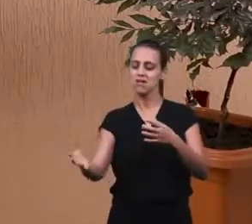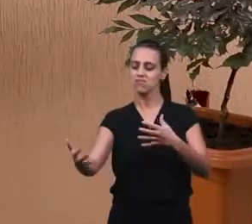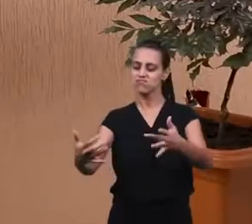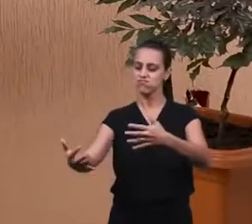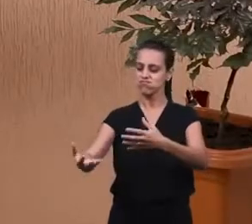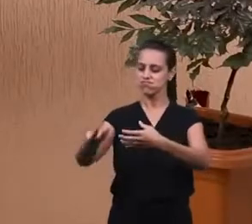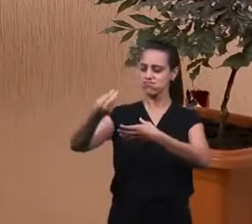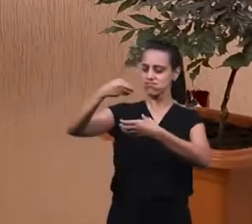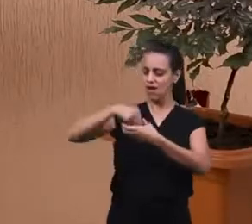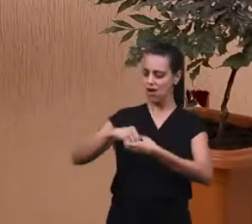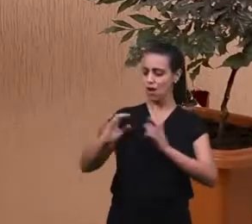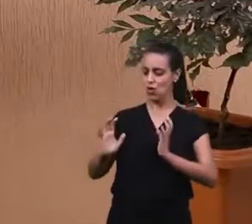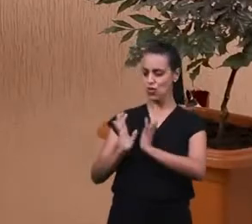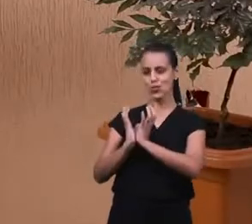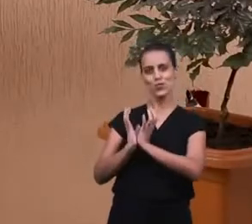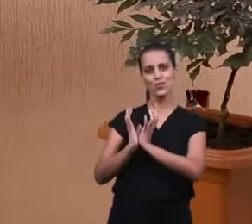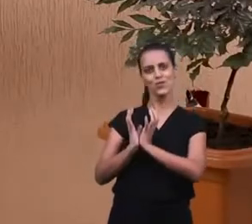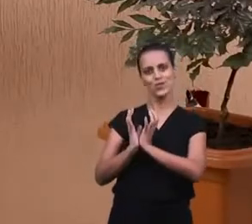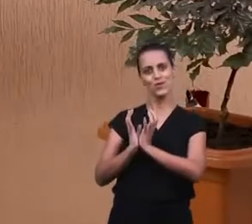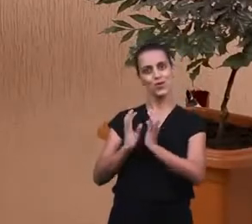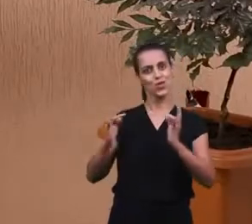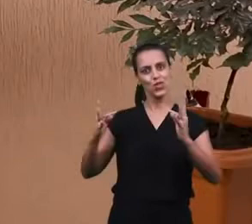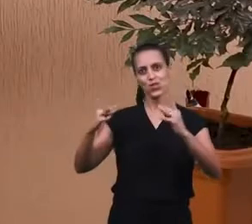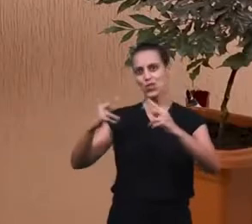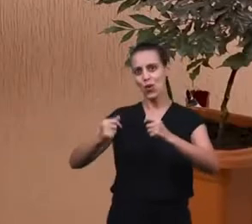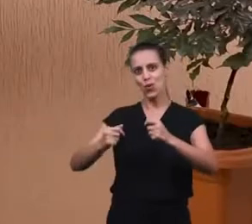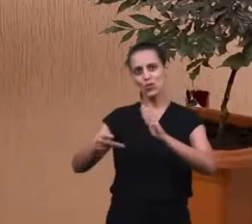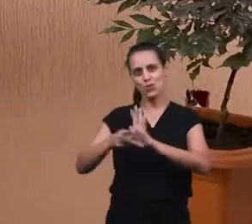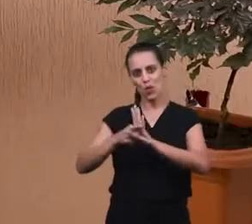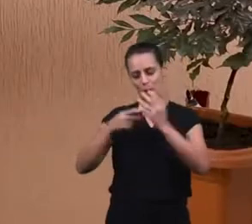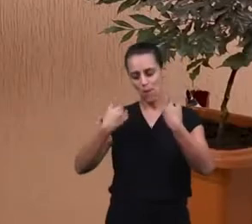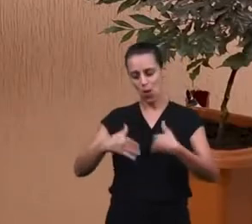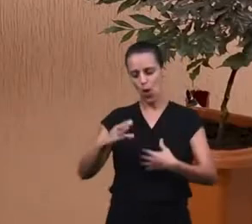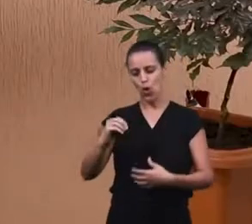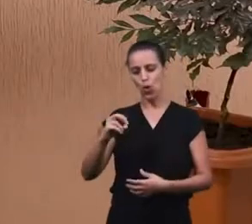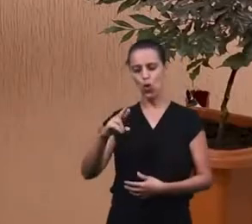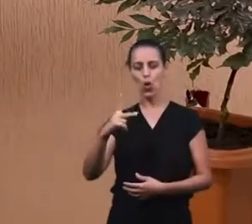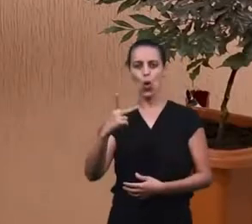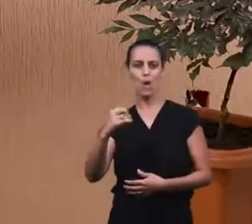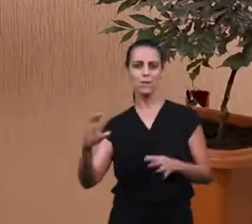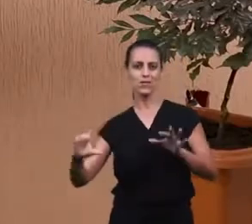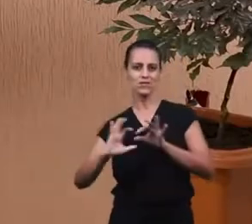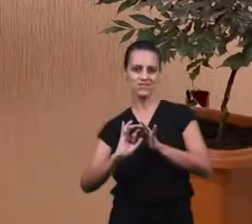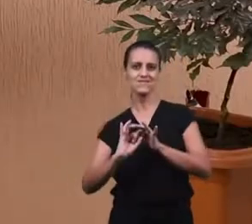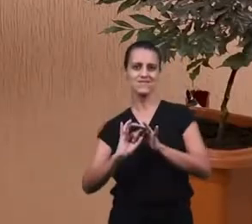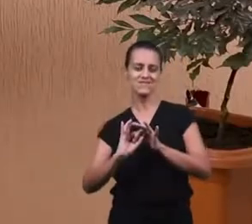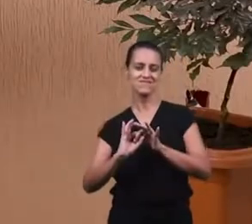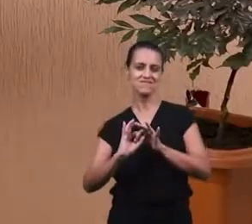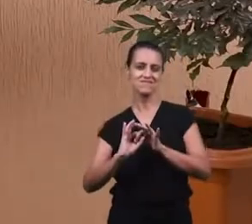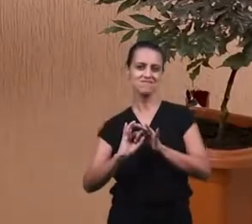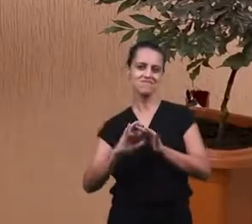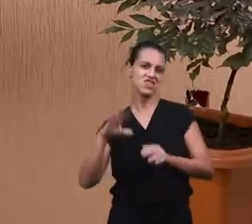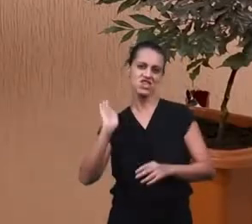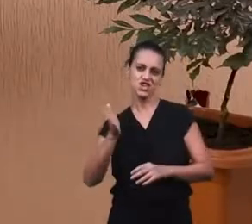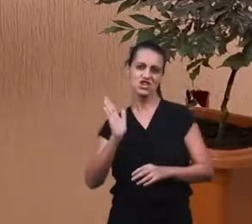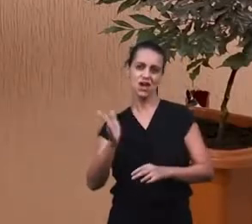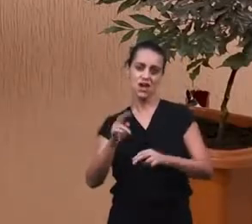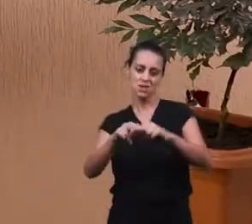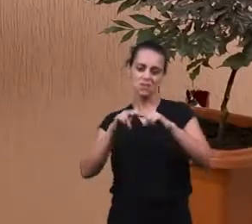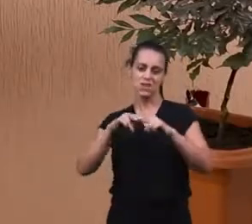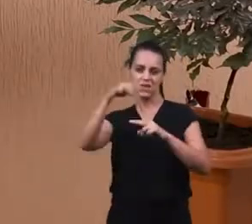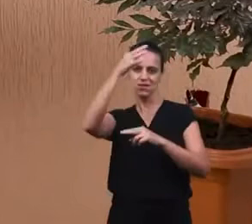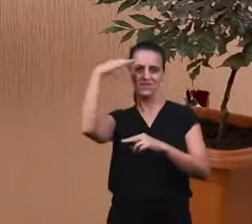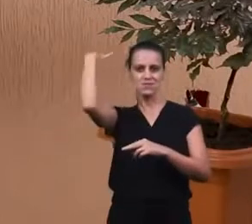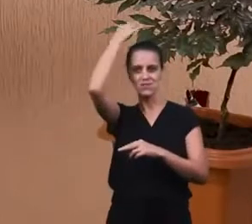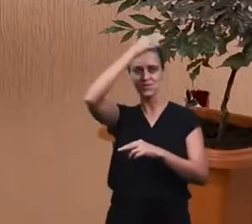Is. Introducing the individual. To a group. In the church. Everyone's a member of the body. So. Inclusion. Is something